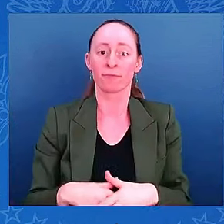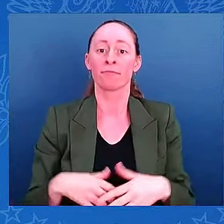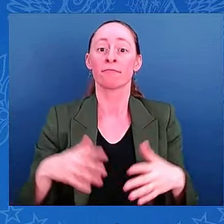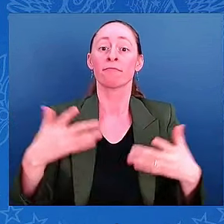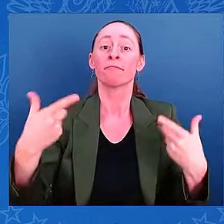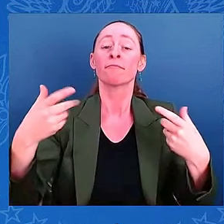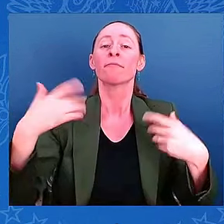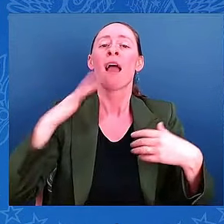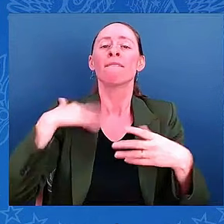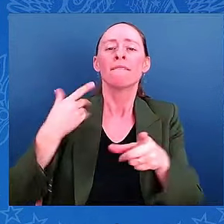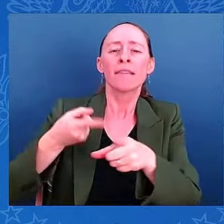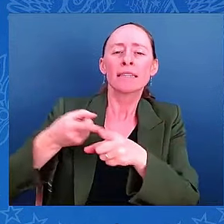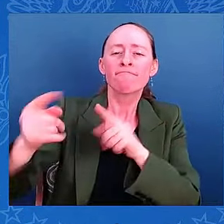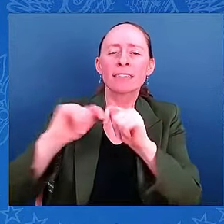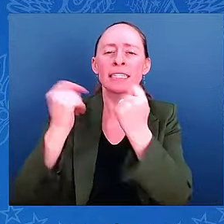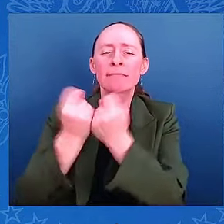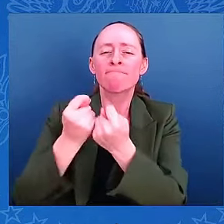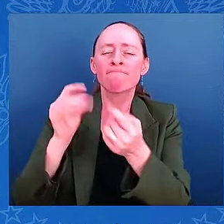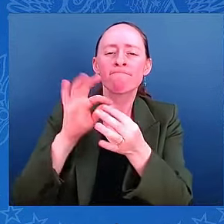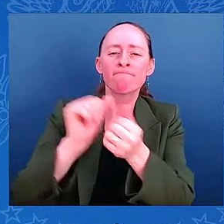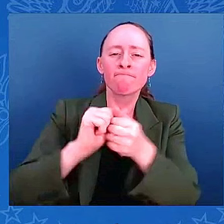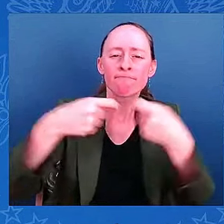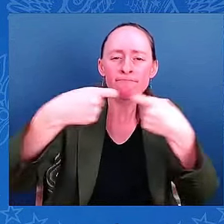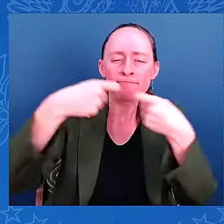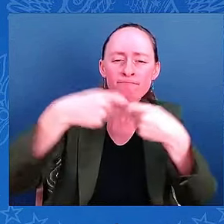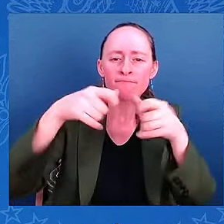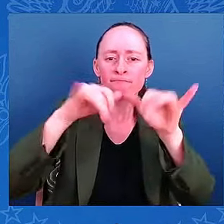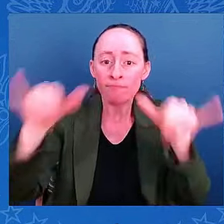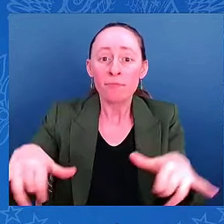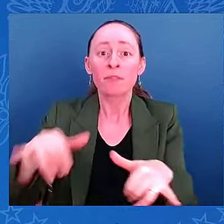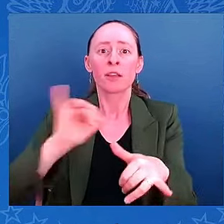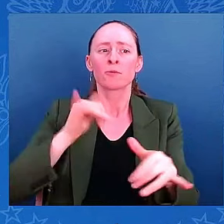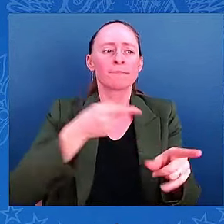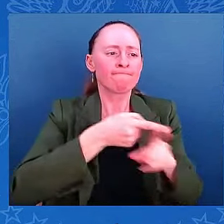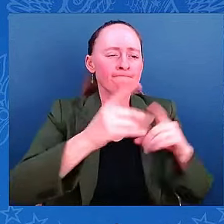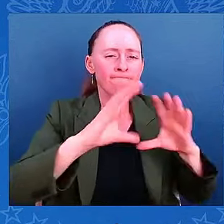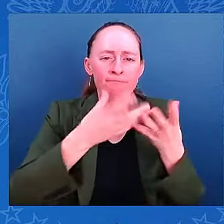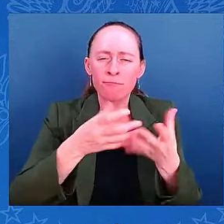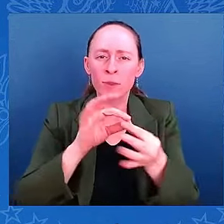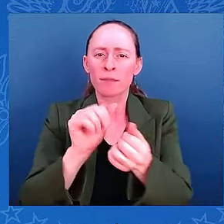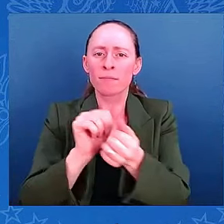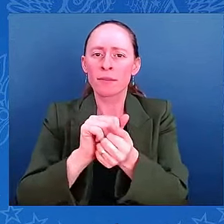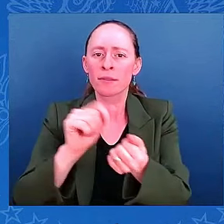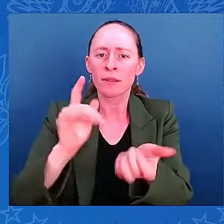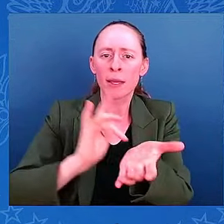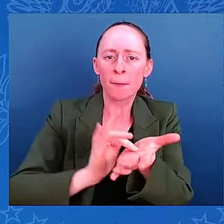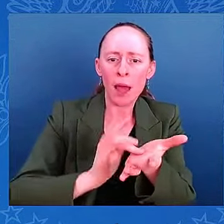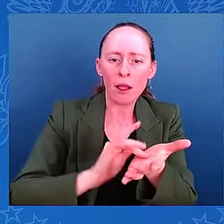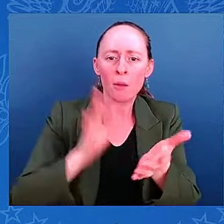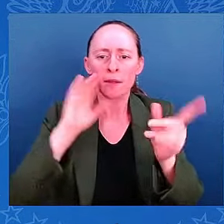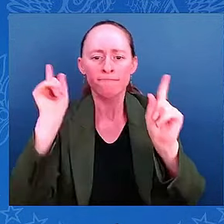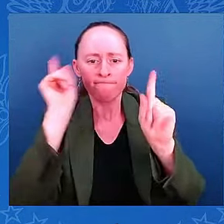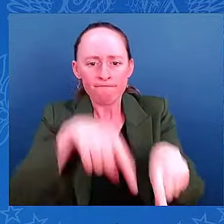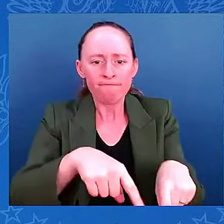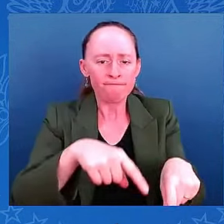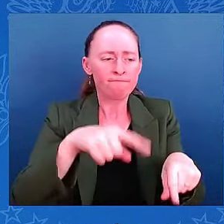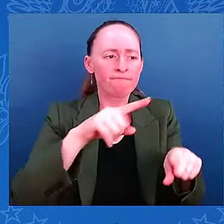assessment teams so they can go in and check on the health and medical facilities as soon as the storm passes. And Mr. President